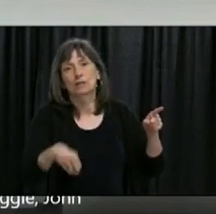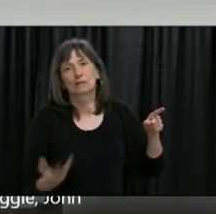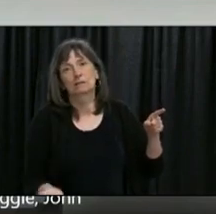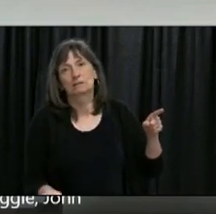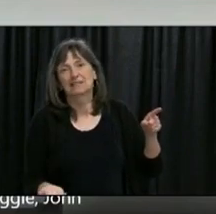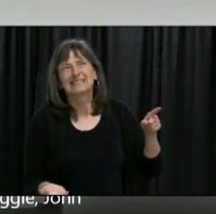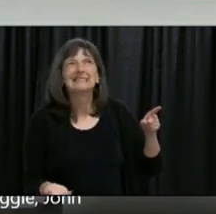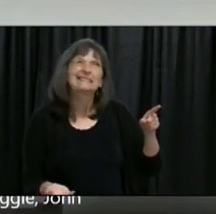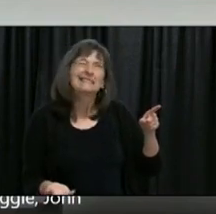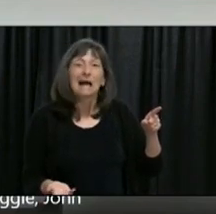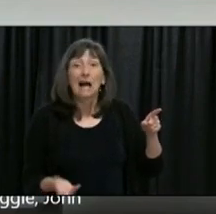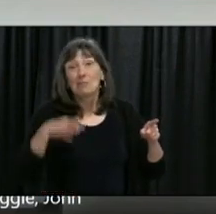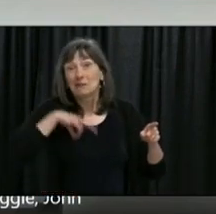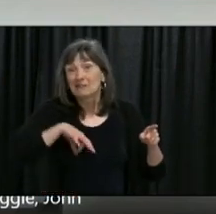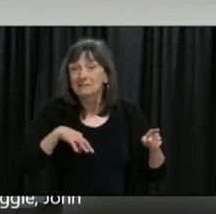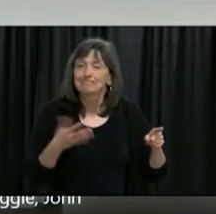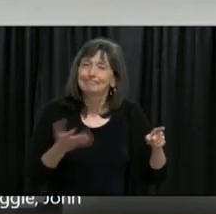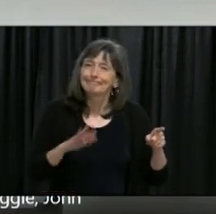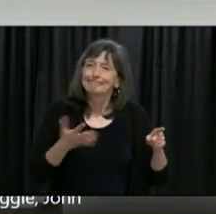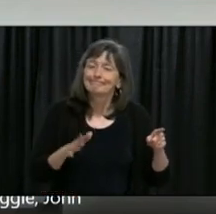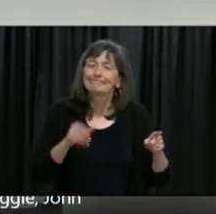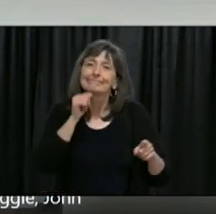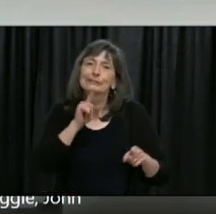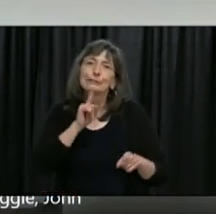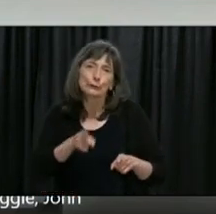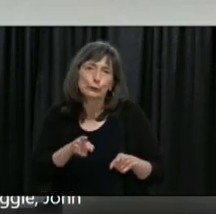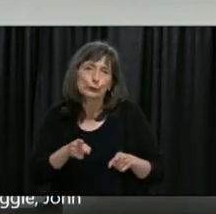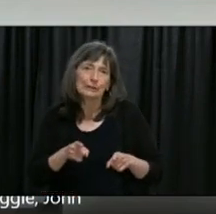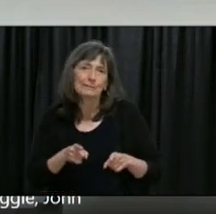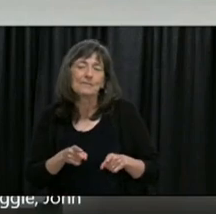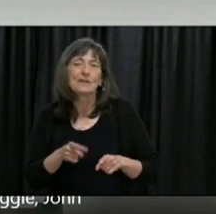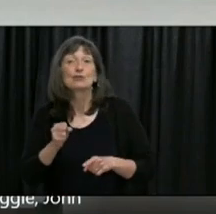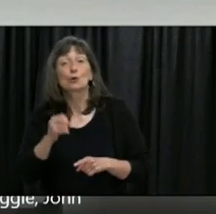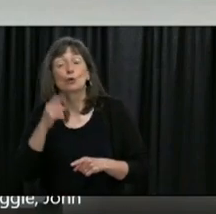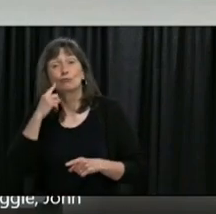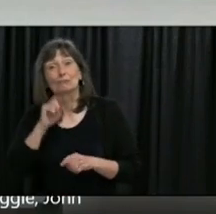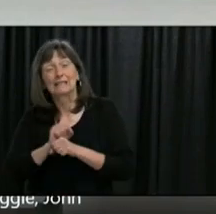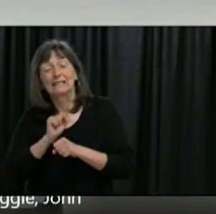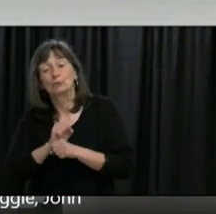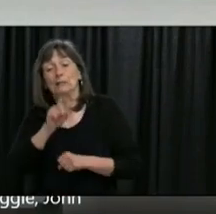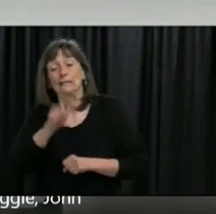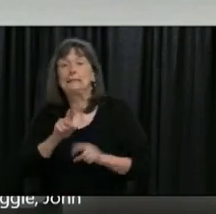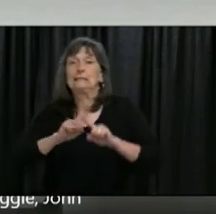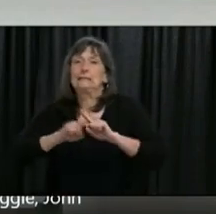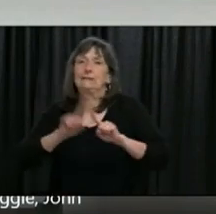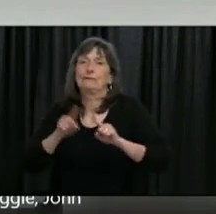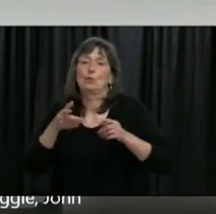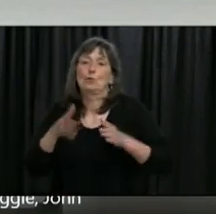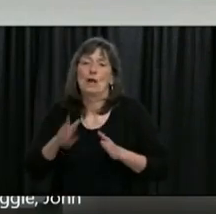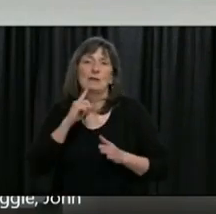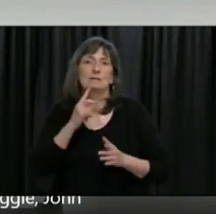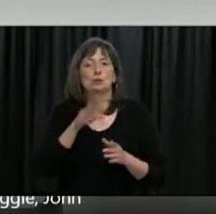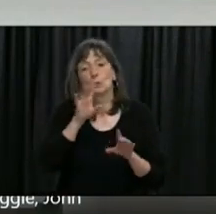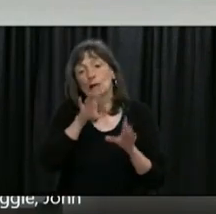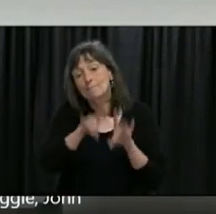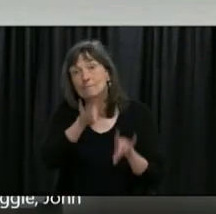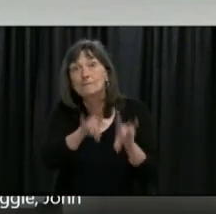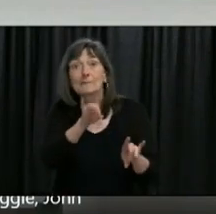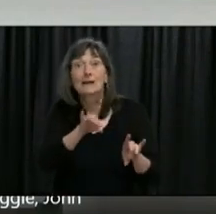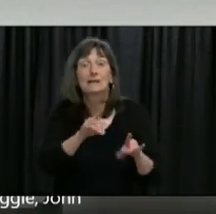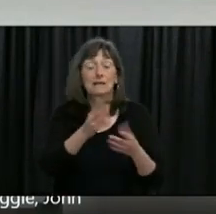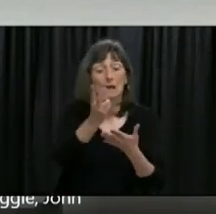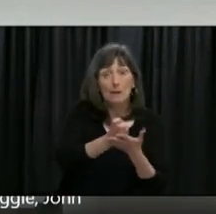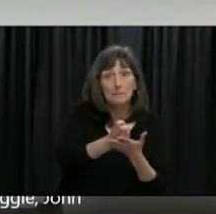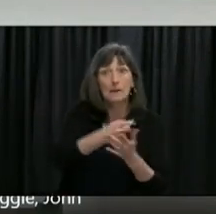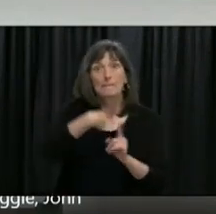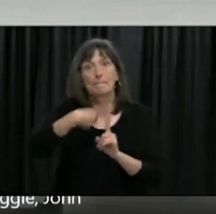end of contact tracing is around data analytics and using multiple sources of data to augment the